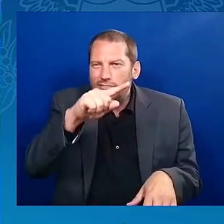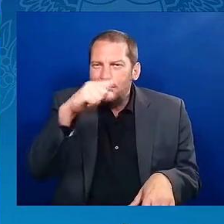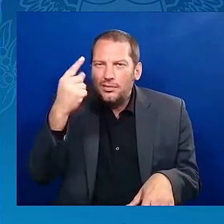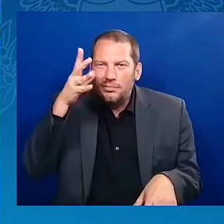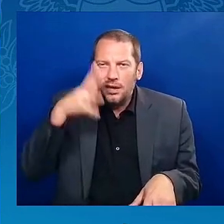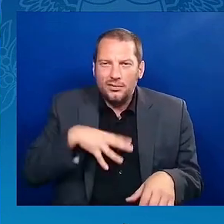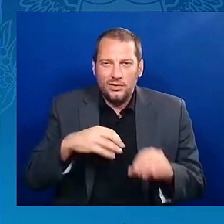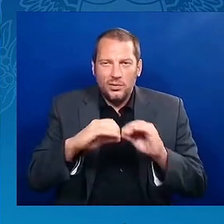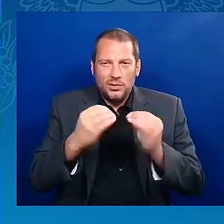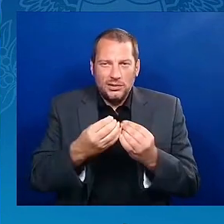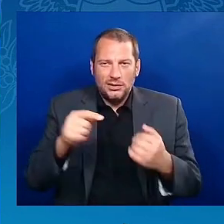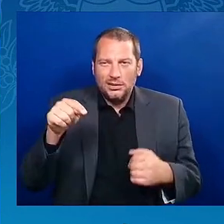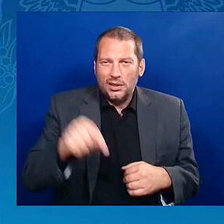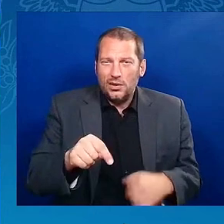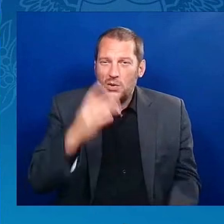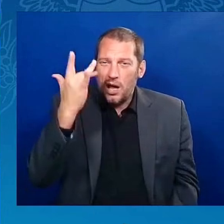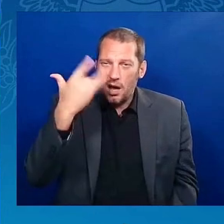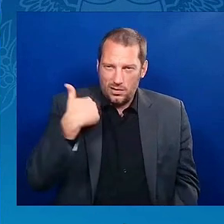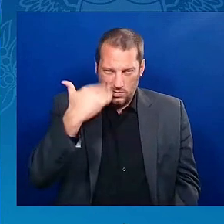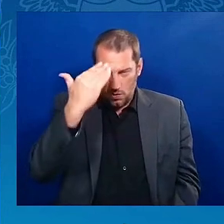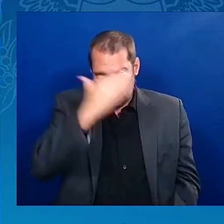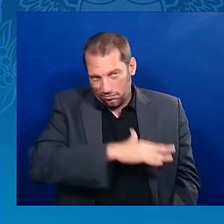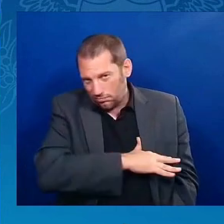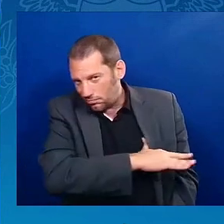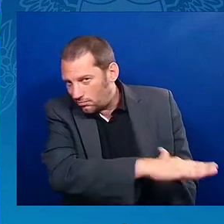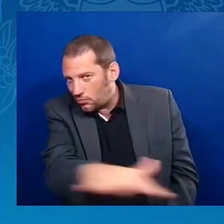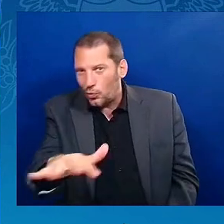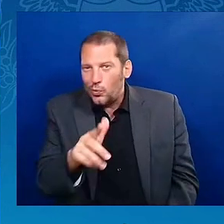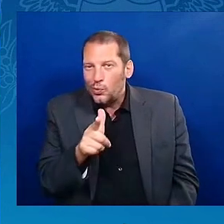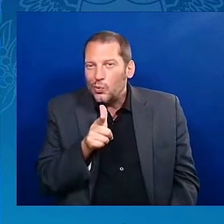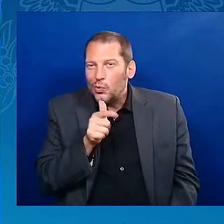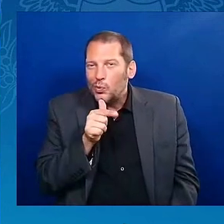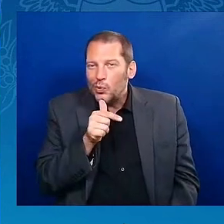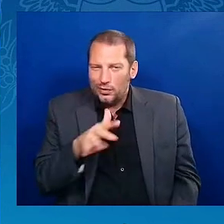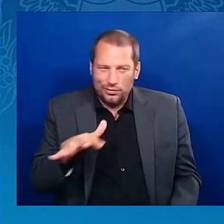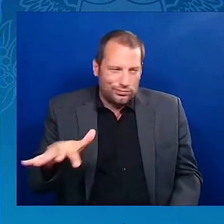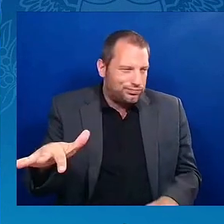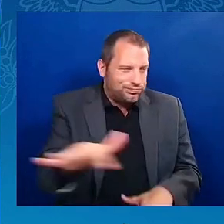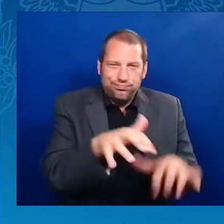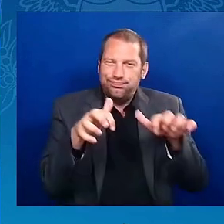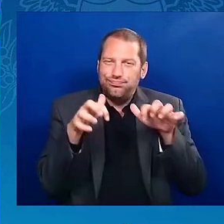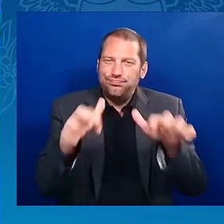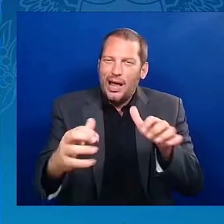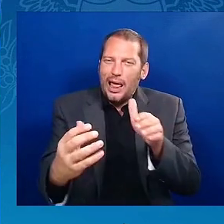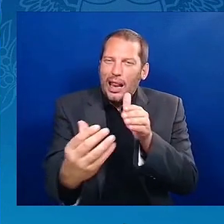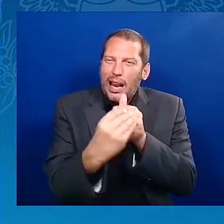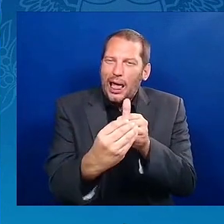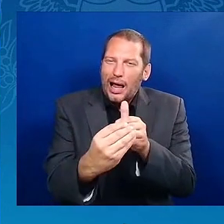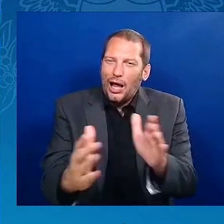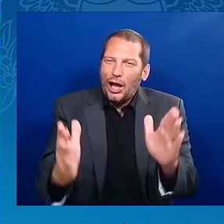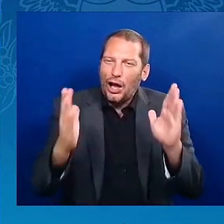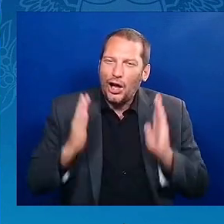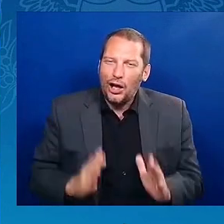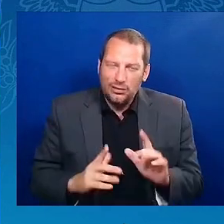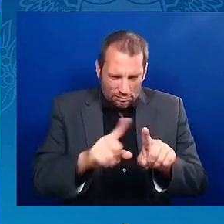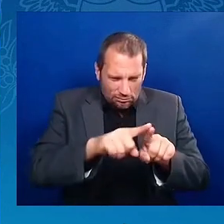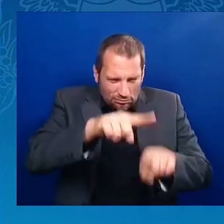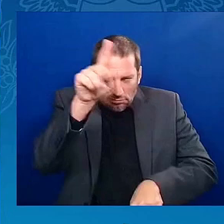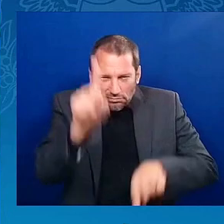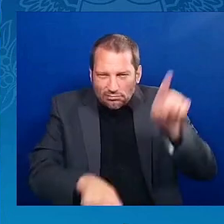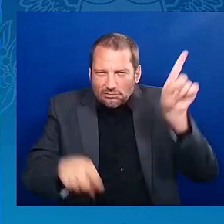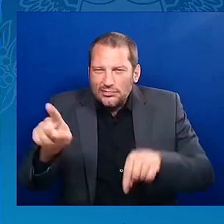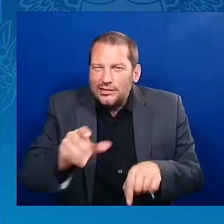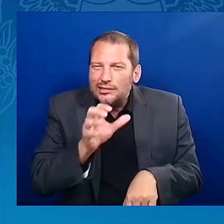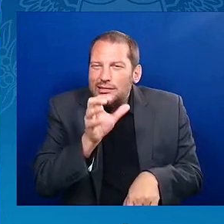is. This is a room full of leaders of every age who can help get the word out about